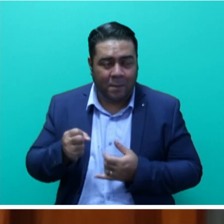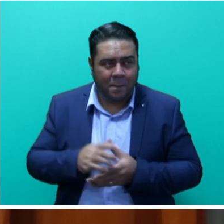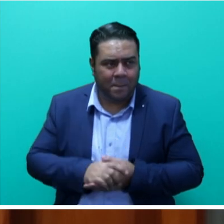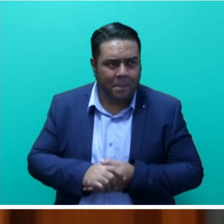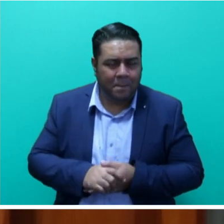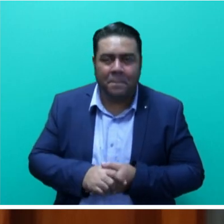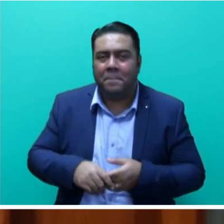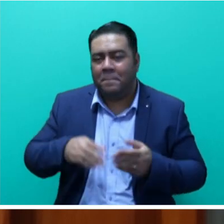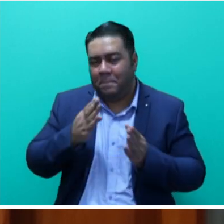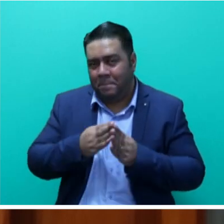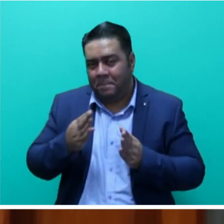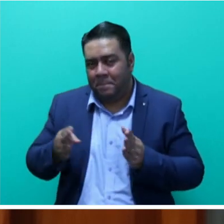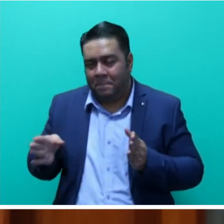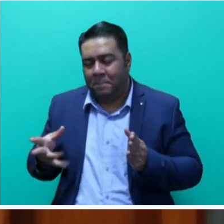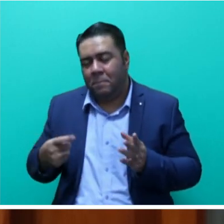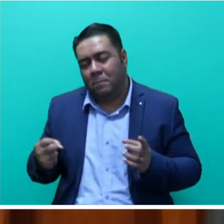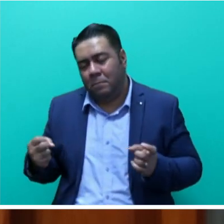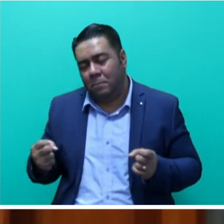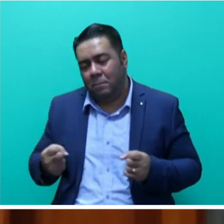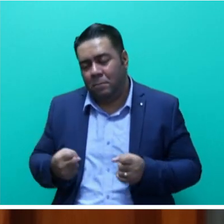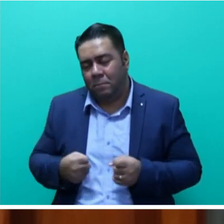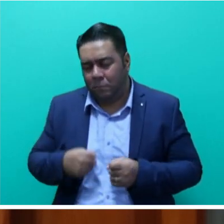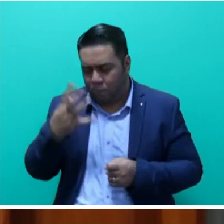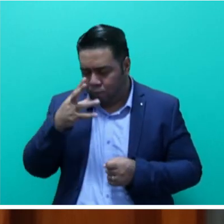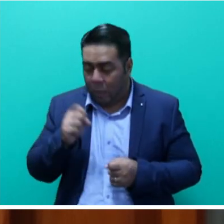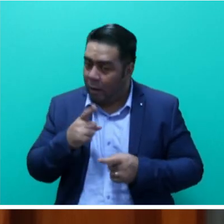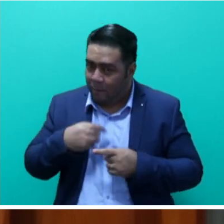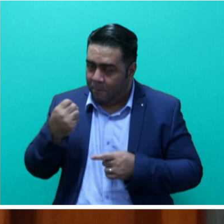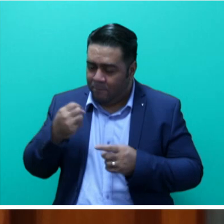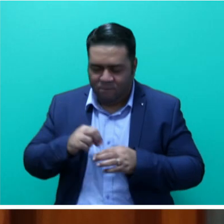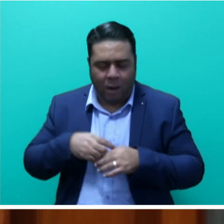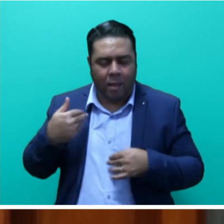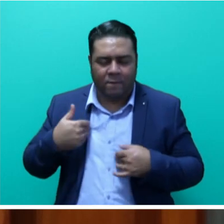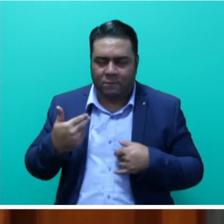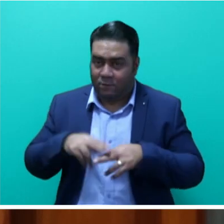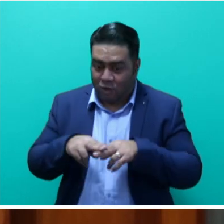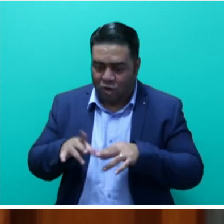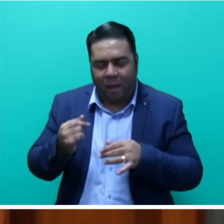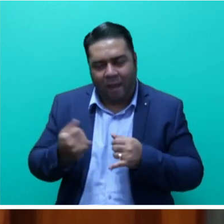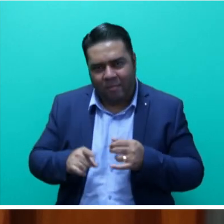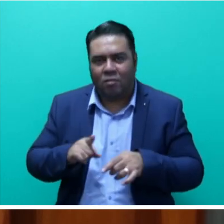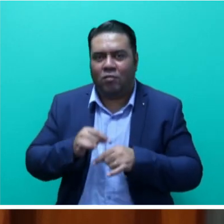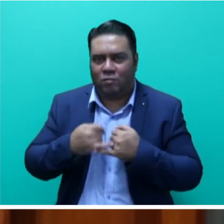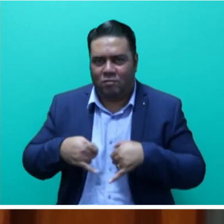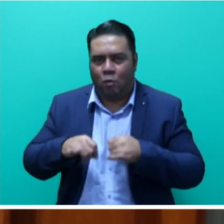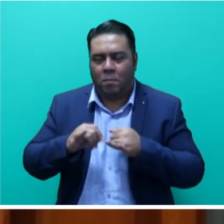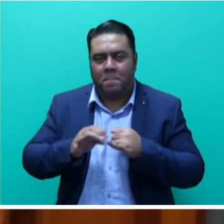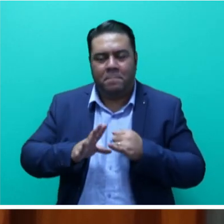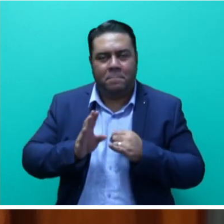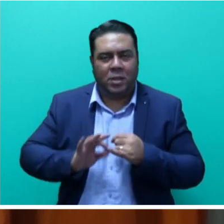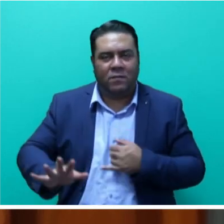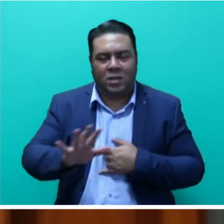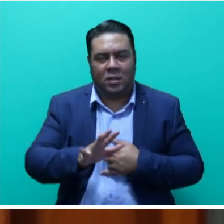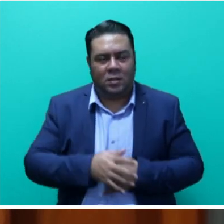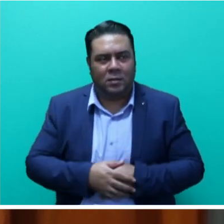vibrant and is very much alive in Fiji and the South Pacific. Mr Speaker, sir, during the sessions, I